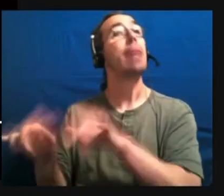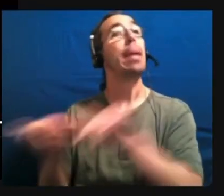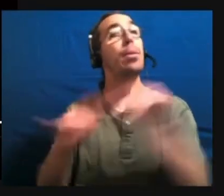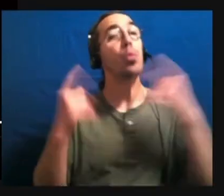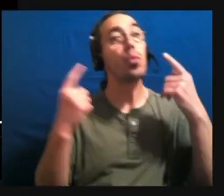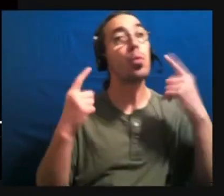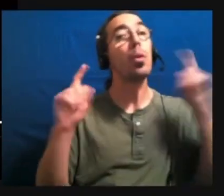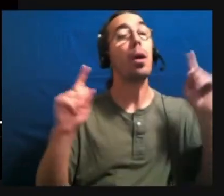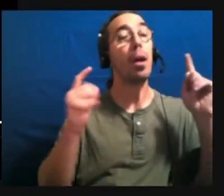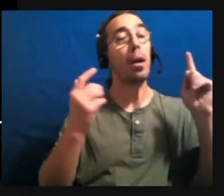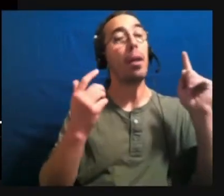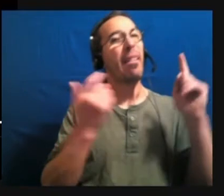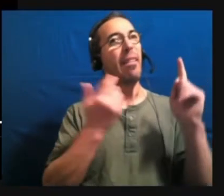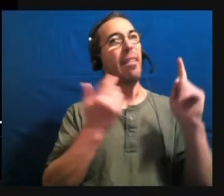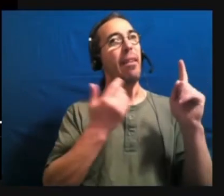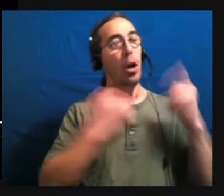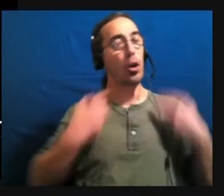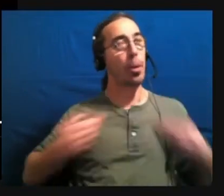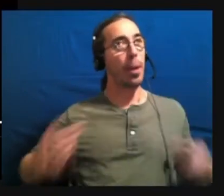humanity as a whole.